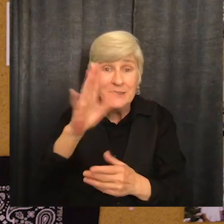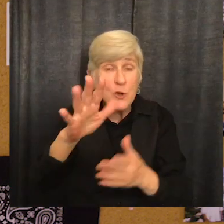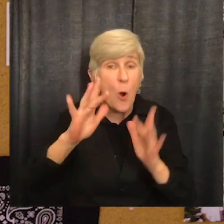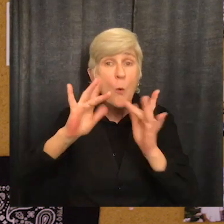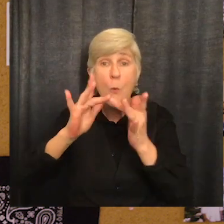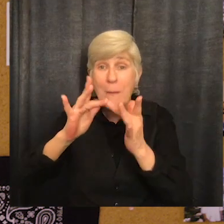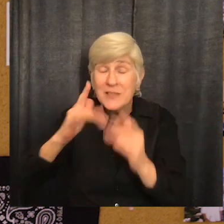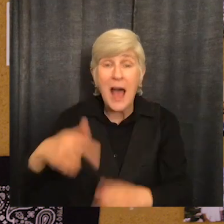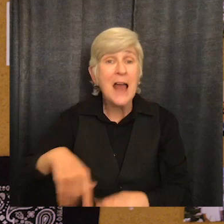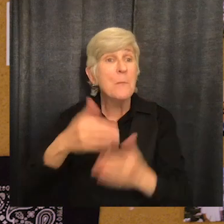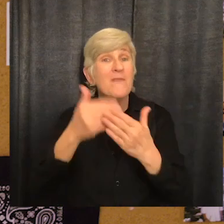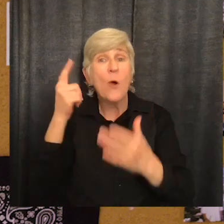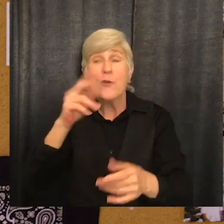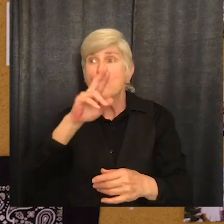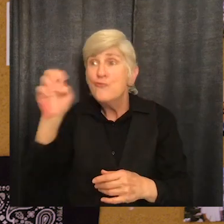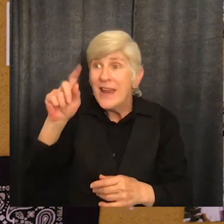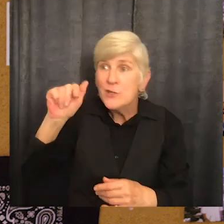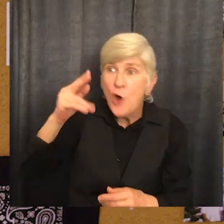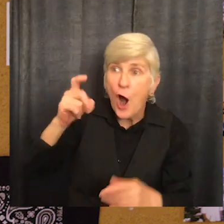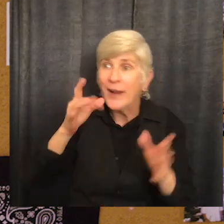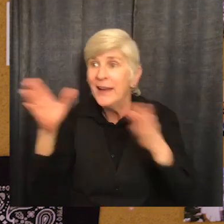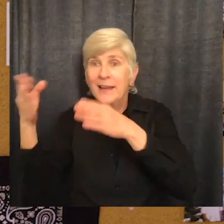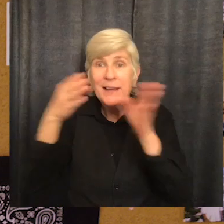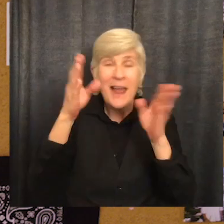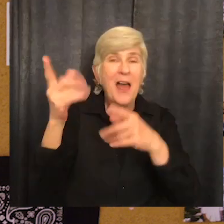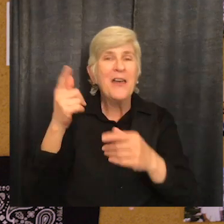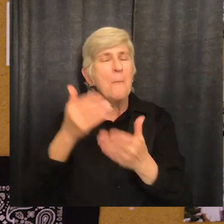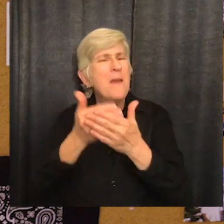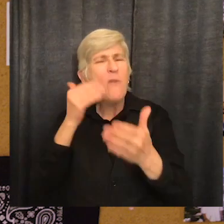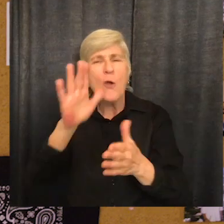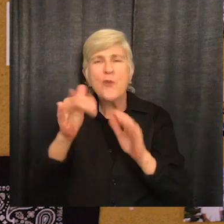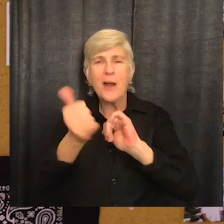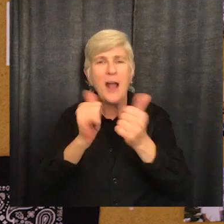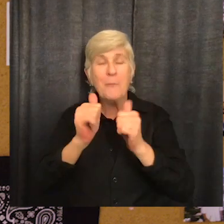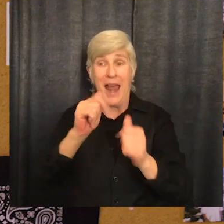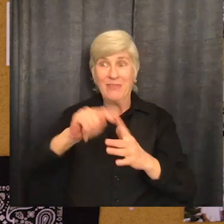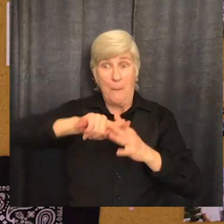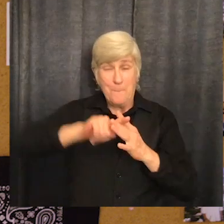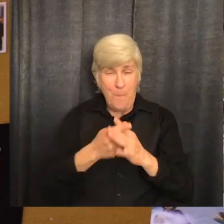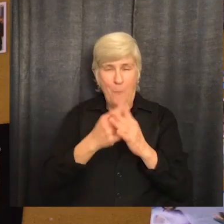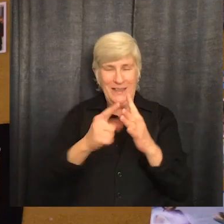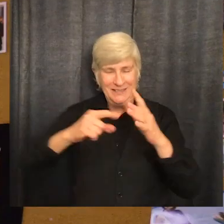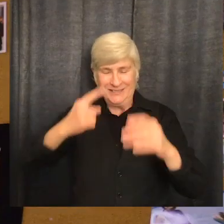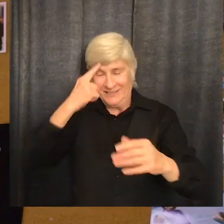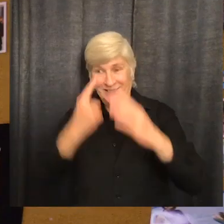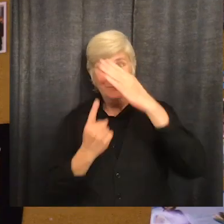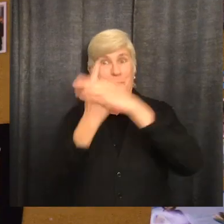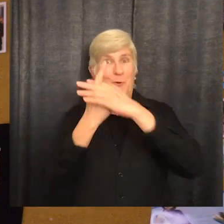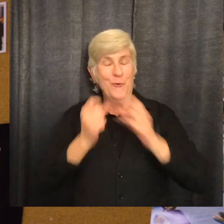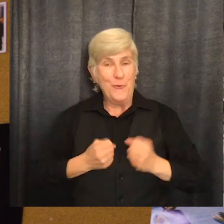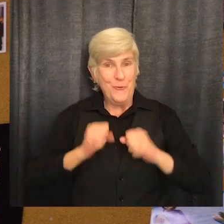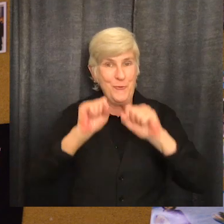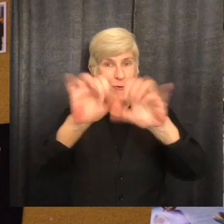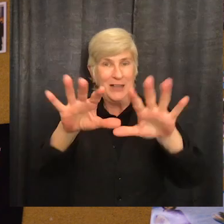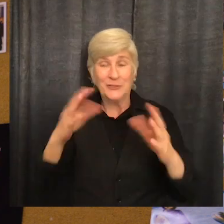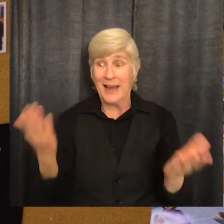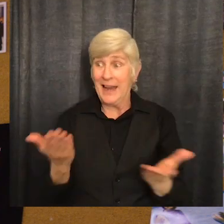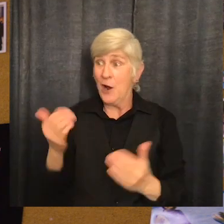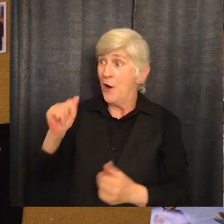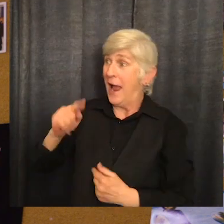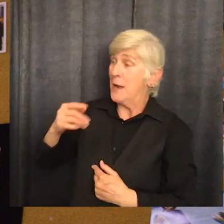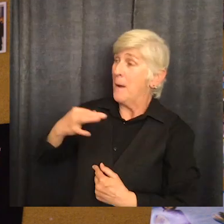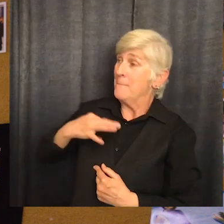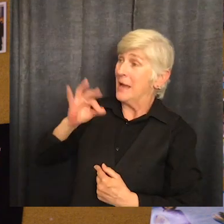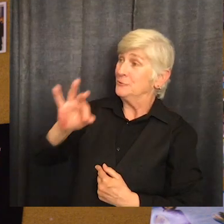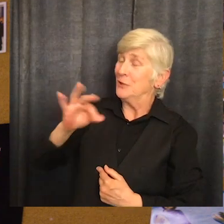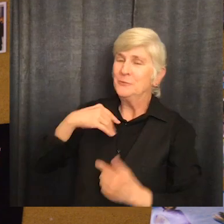and trigger retargeting, before your competition, at the moment of inspiration. On behalf of everyone here at Pinterest, we hope you